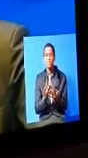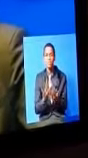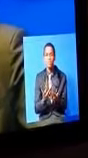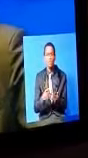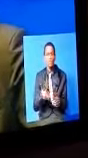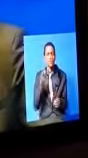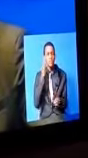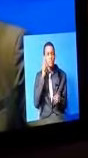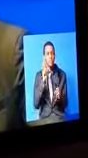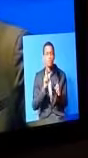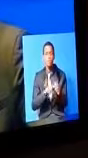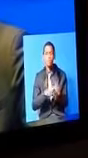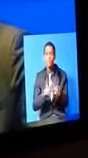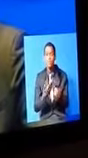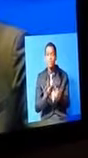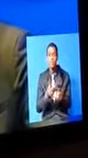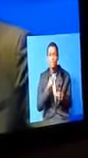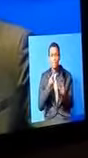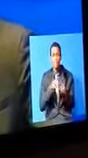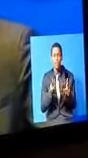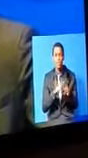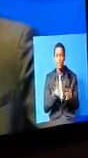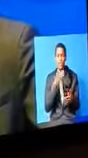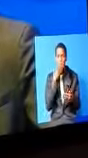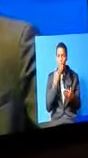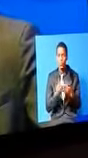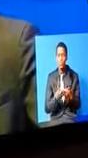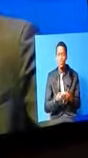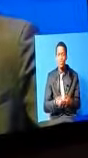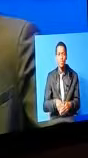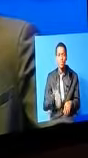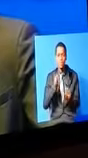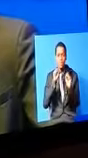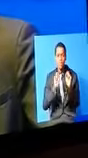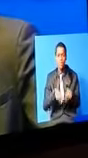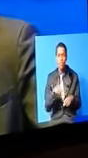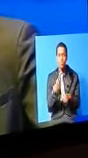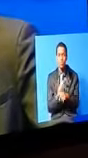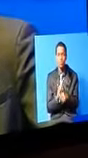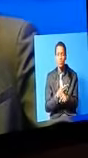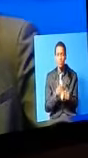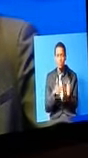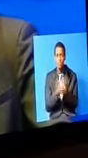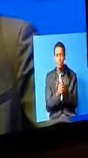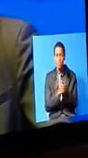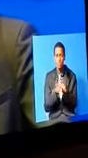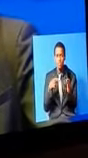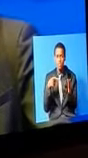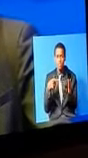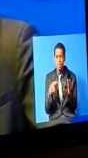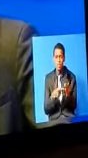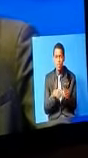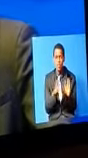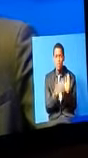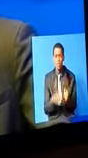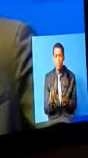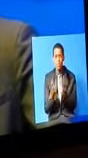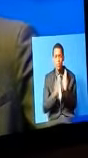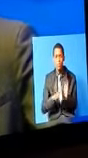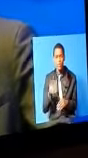programming, in your Python. Those are the skills that you should be looking at to prepare yourself to government trainers in the industry.